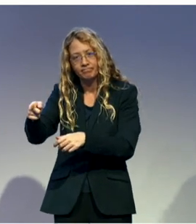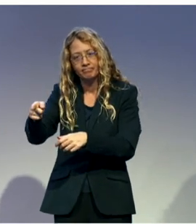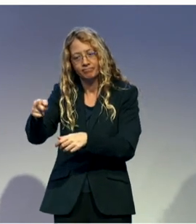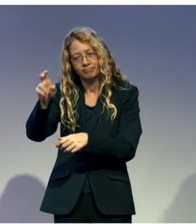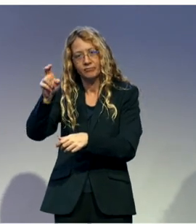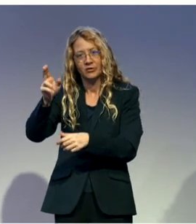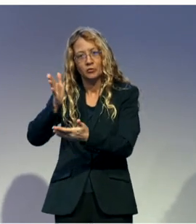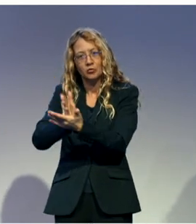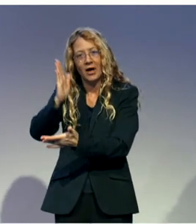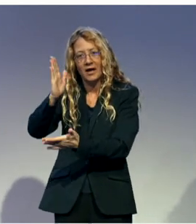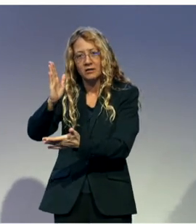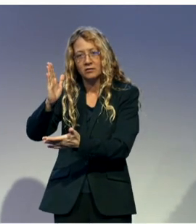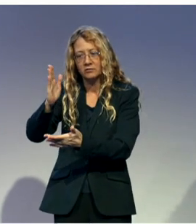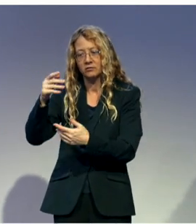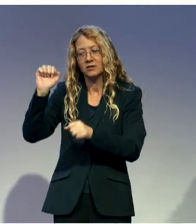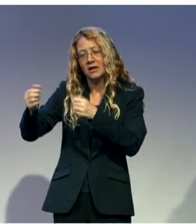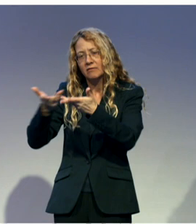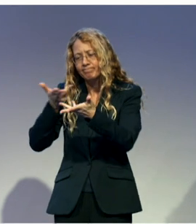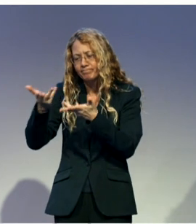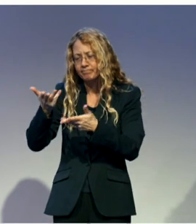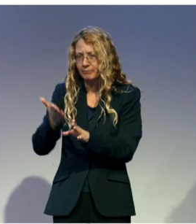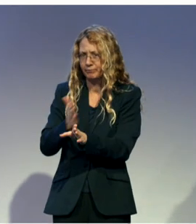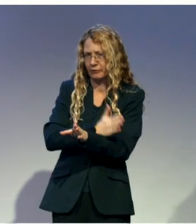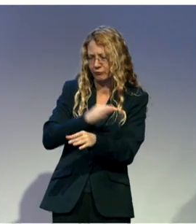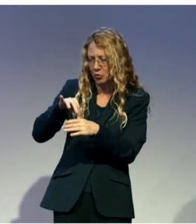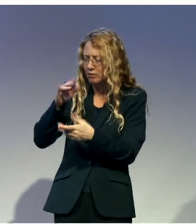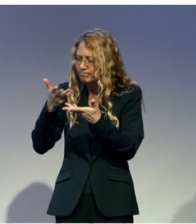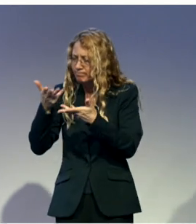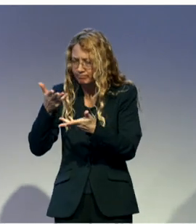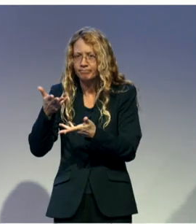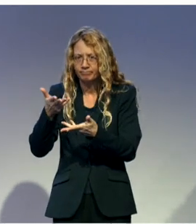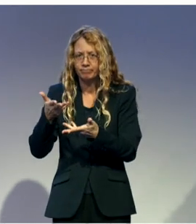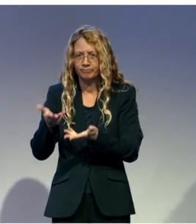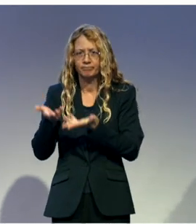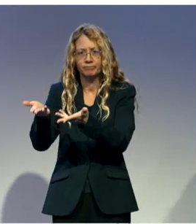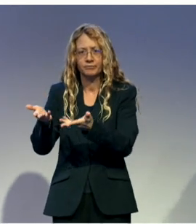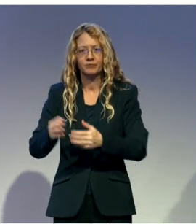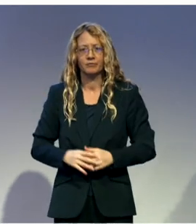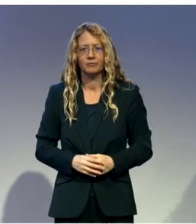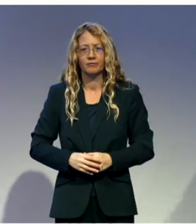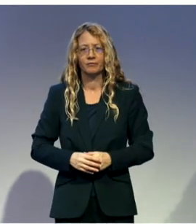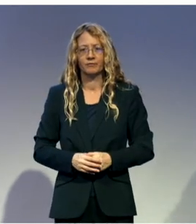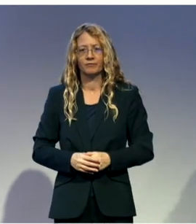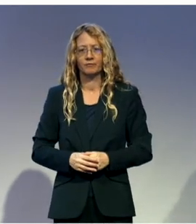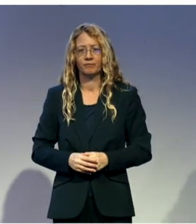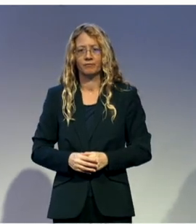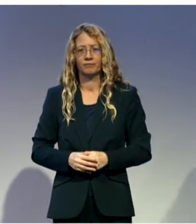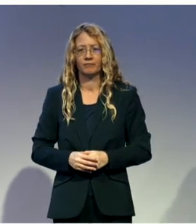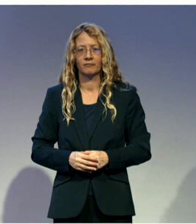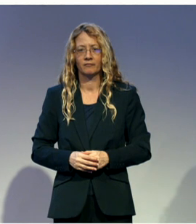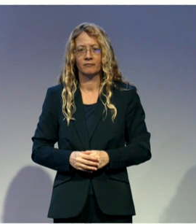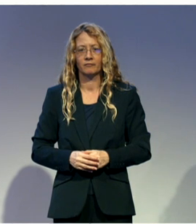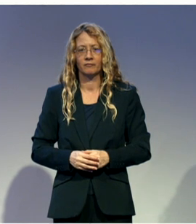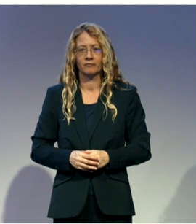And now they are 42. And moving forward, we are now developing a sustainable electoral process for